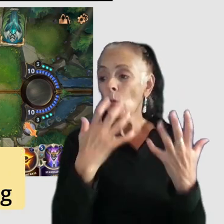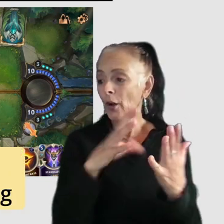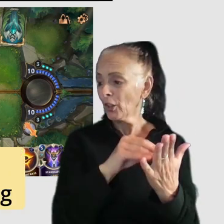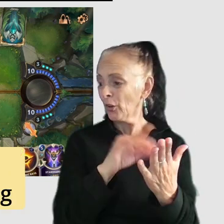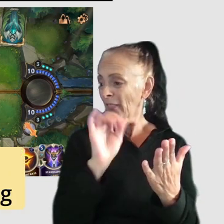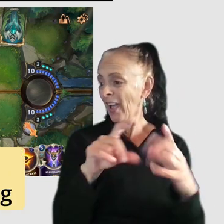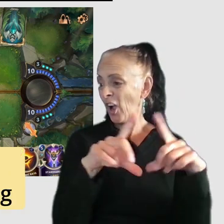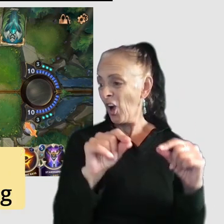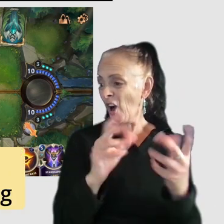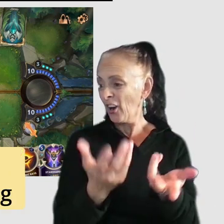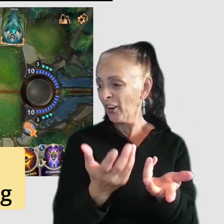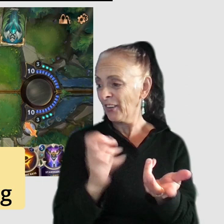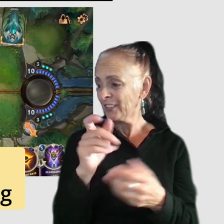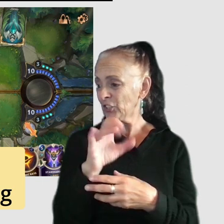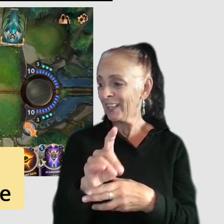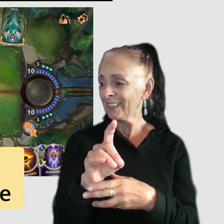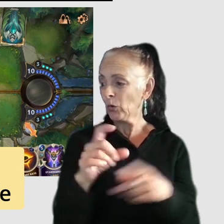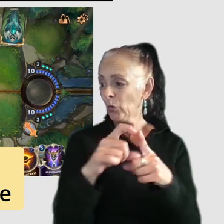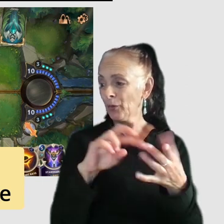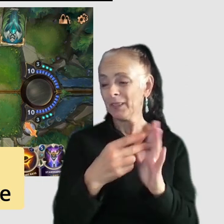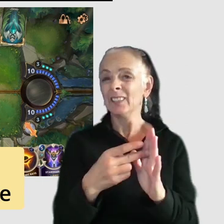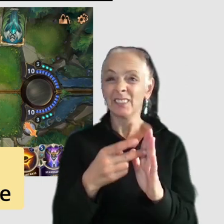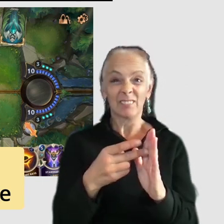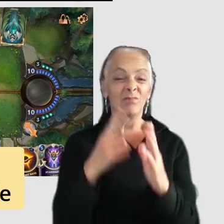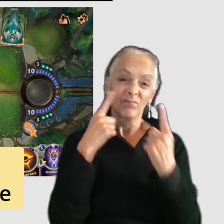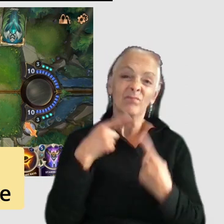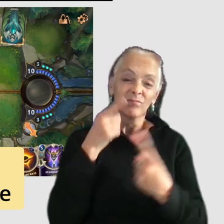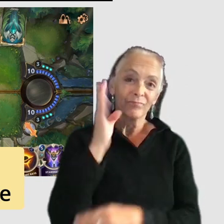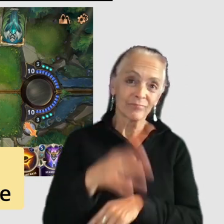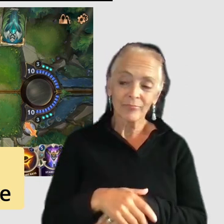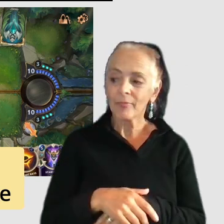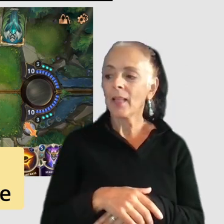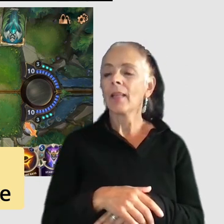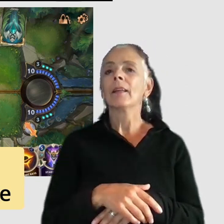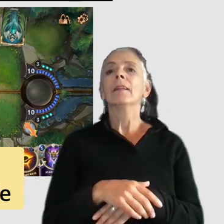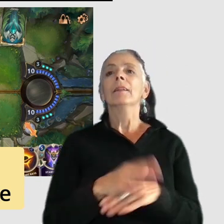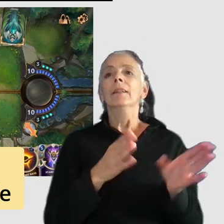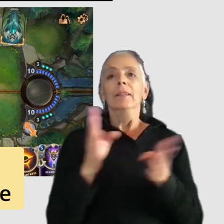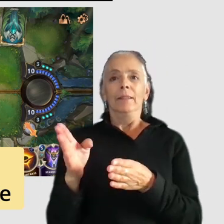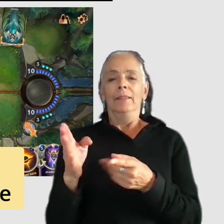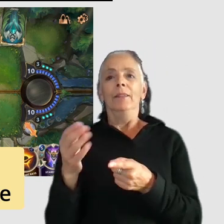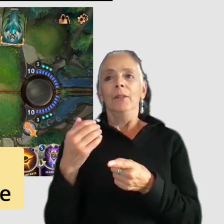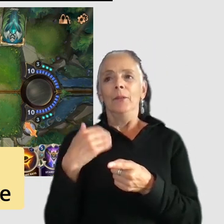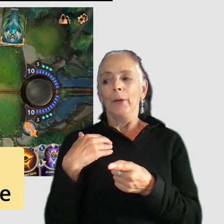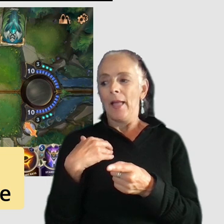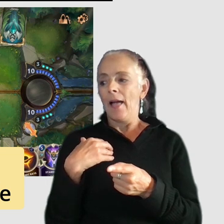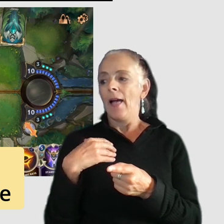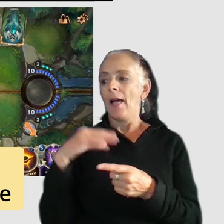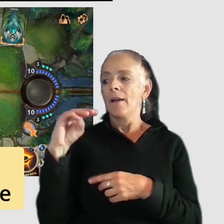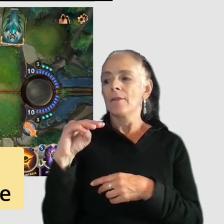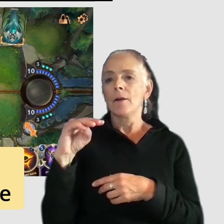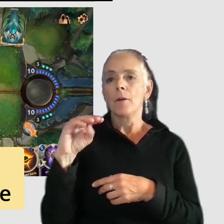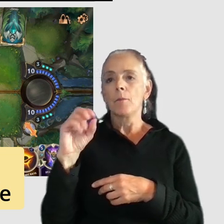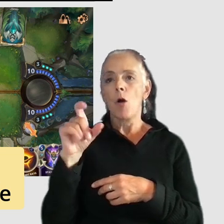does uh what the enchanted keyword means you're going to have problems uh on the left we've got top left we've got a screenshot from monster train